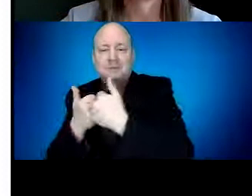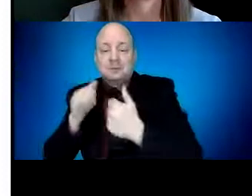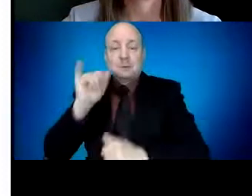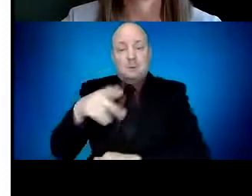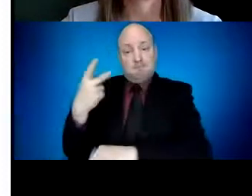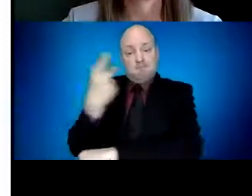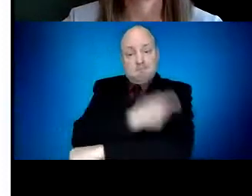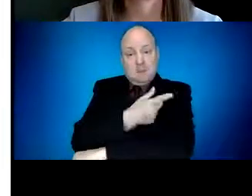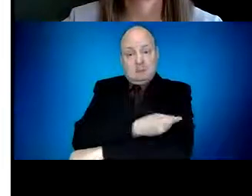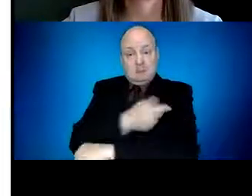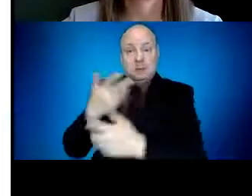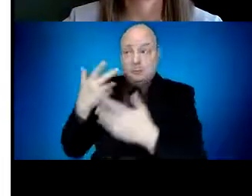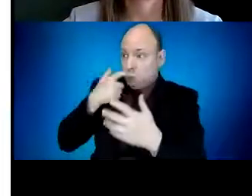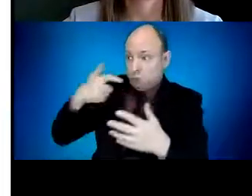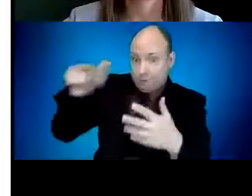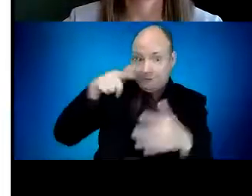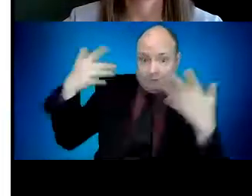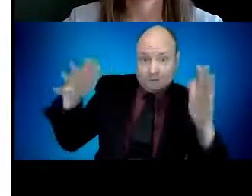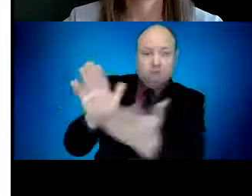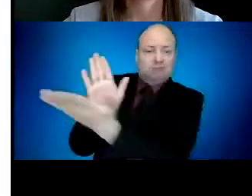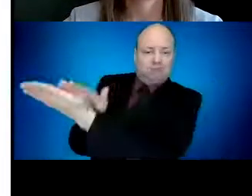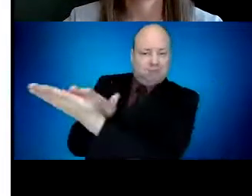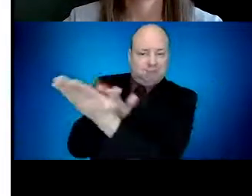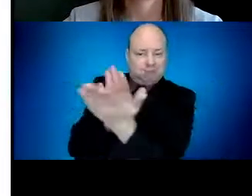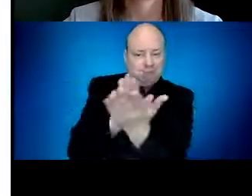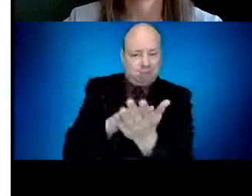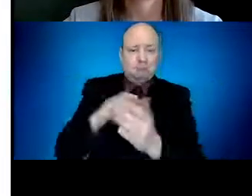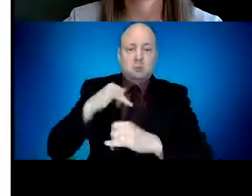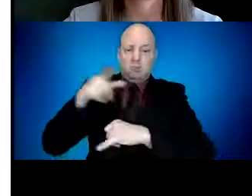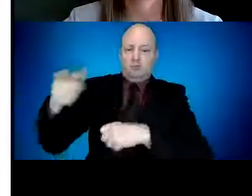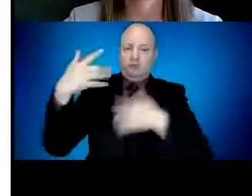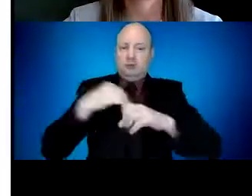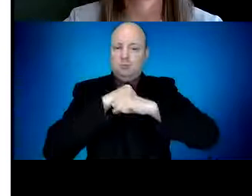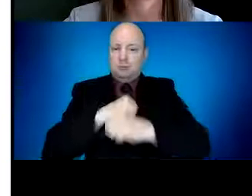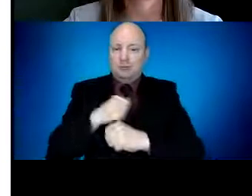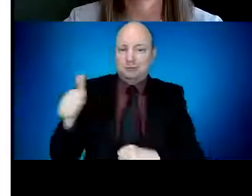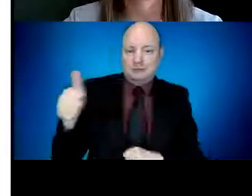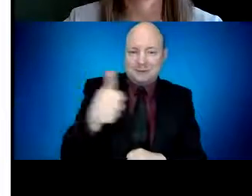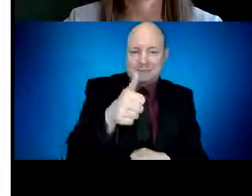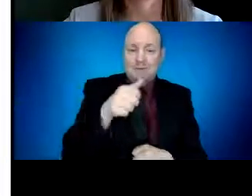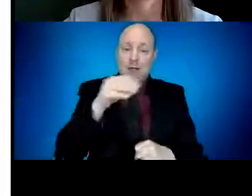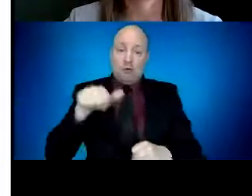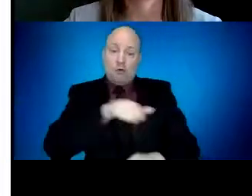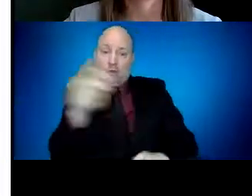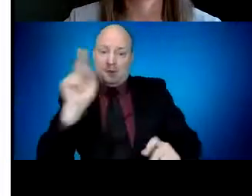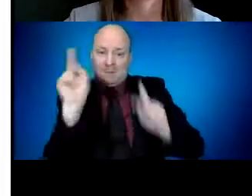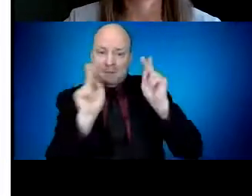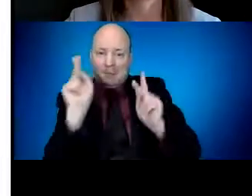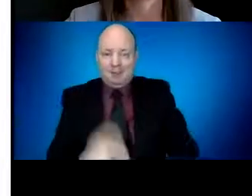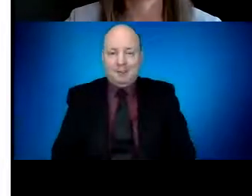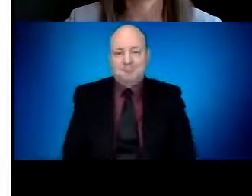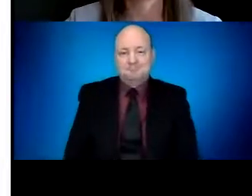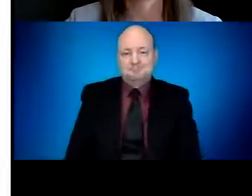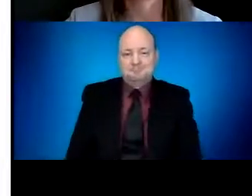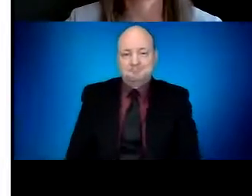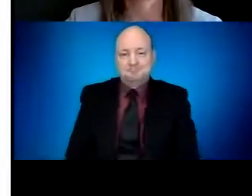And for every senior who hasn't been vaccinated, I want to repeat the pledge I made when we opened vaccines to older adults. We have enough